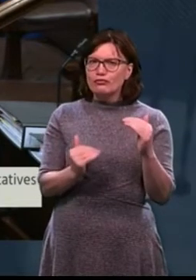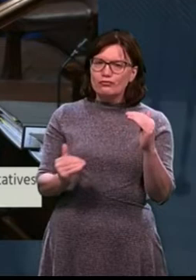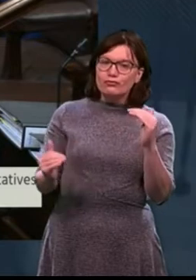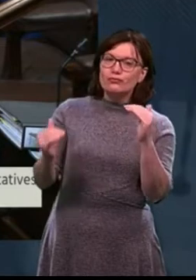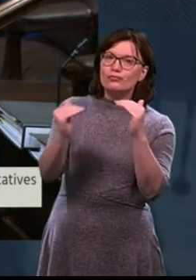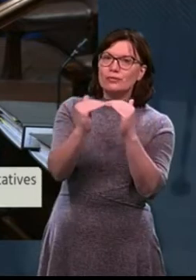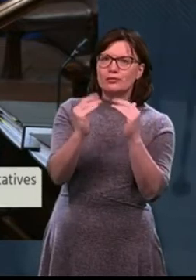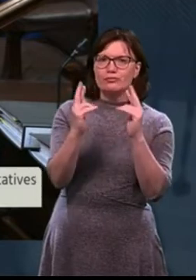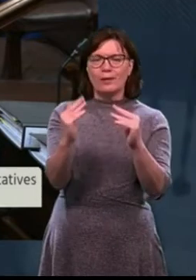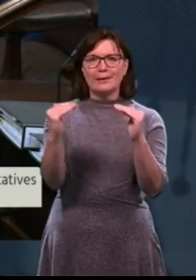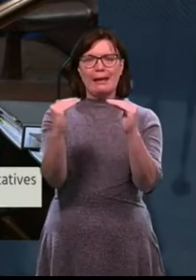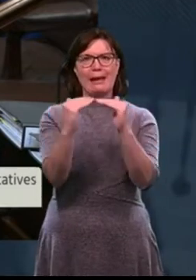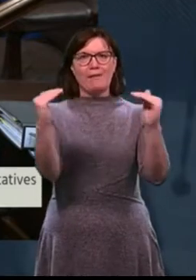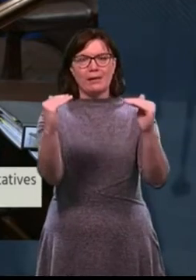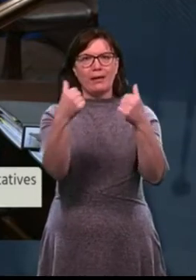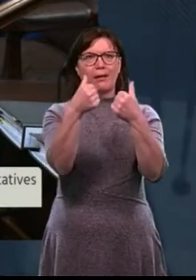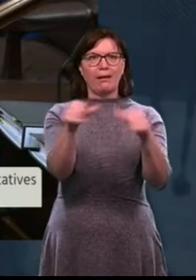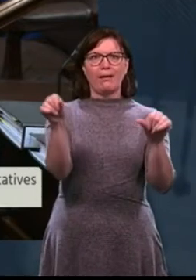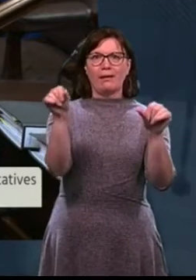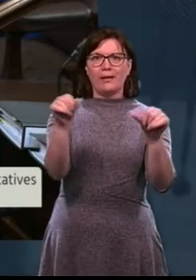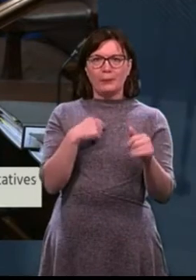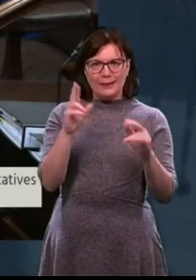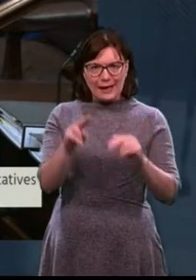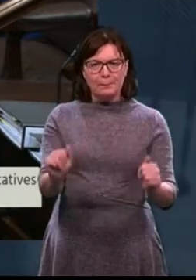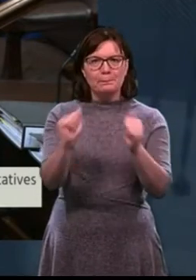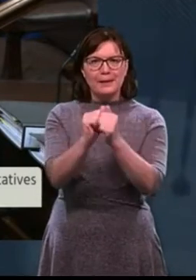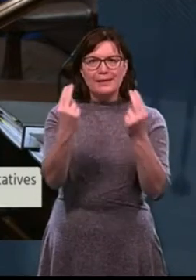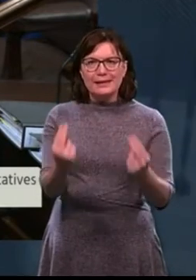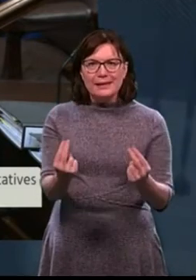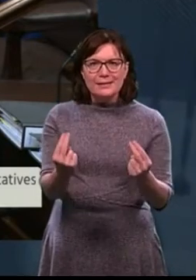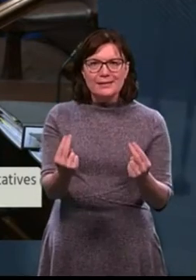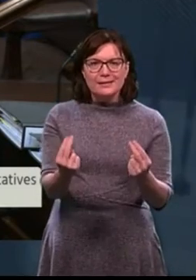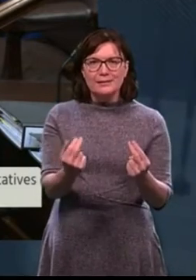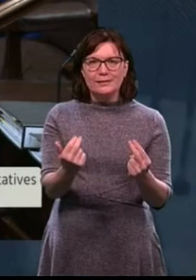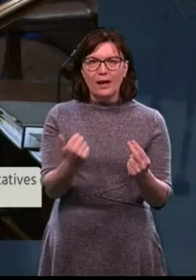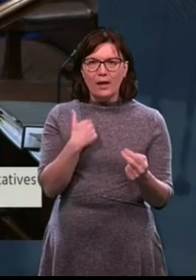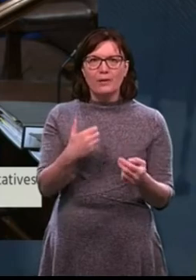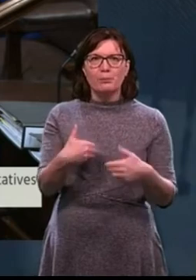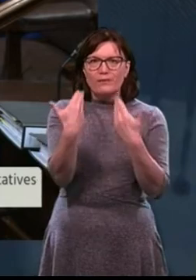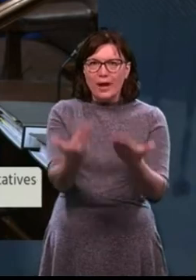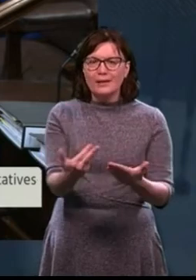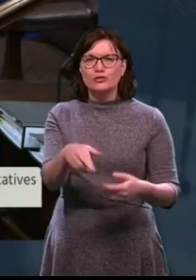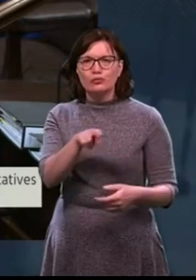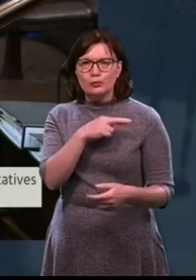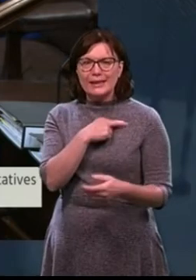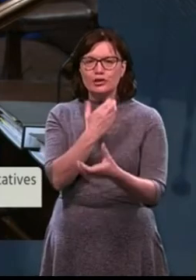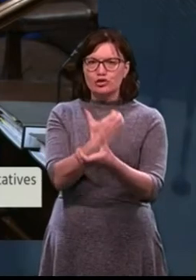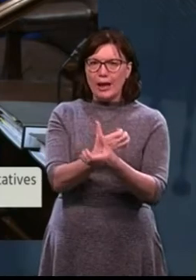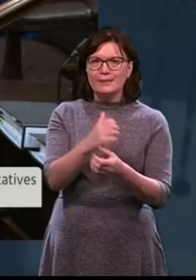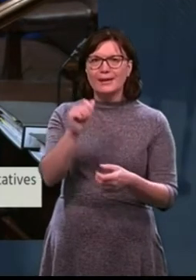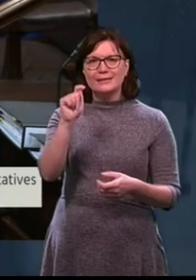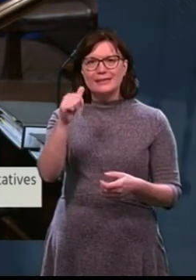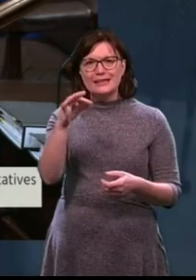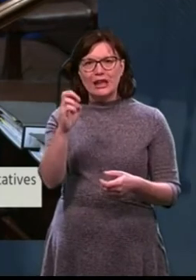would have, I think, all understood would be the case when we started on this road of creating genuine child and adolescent mental health services. Now, there are many